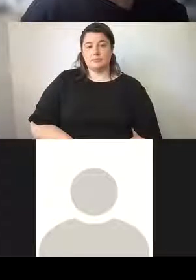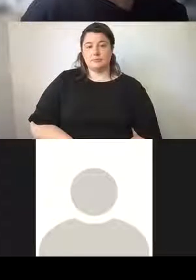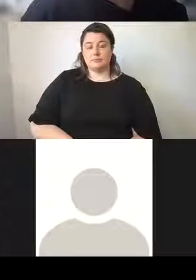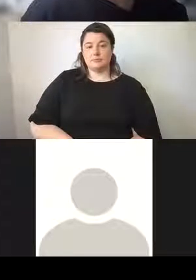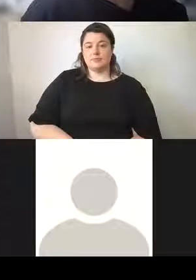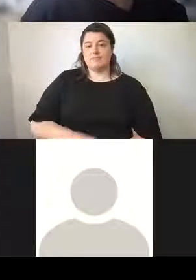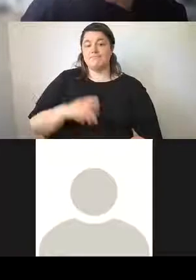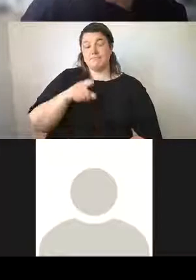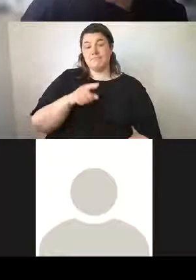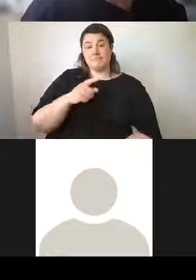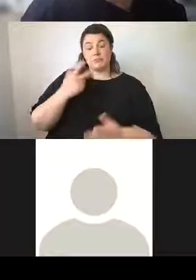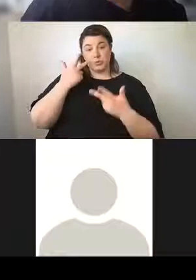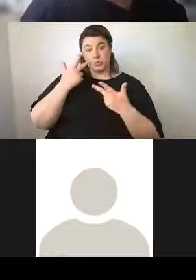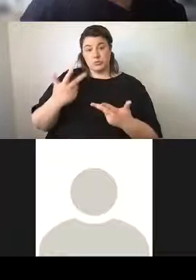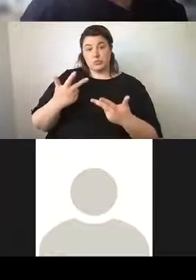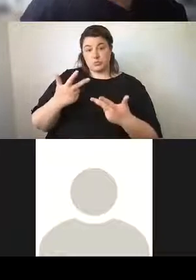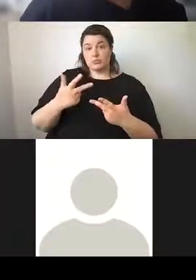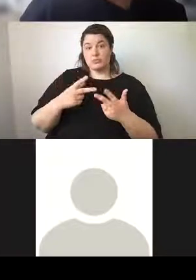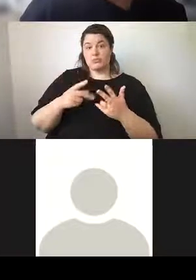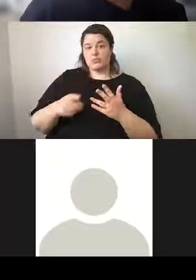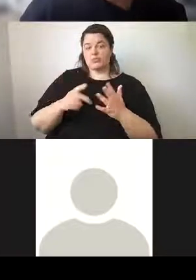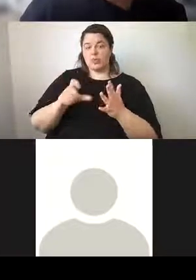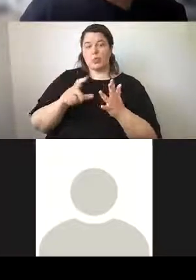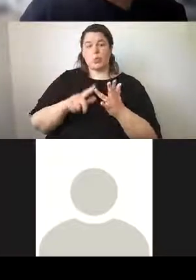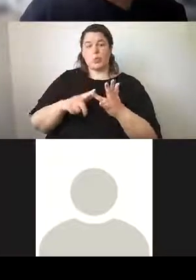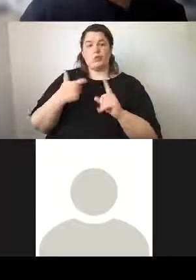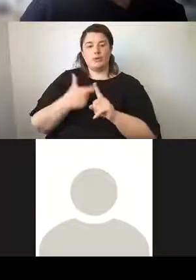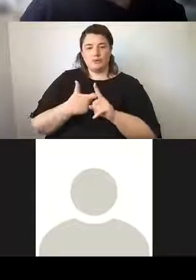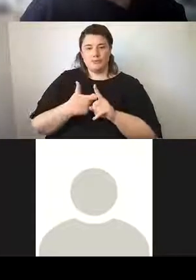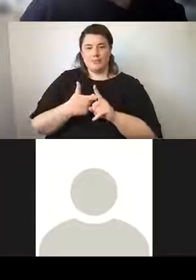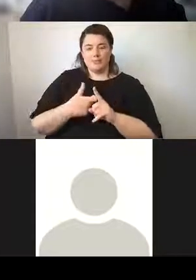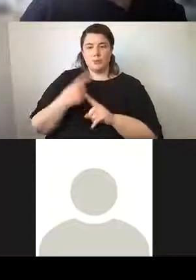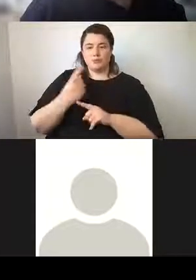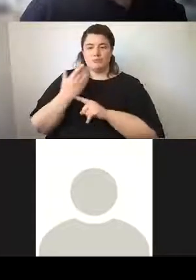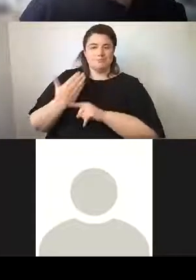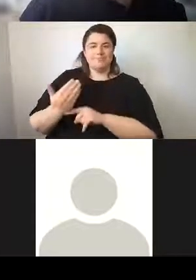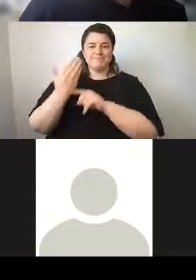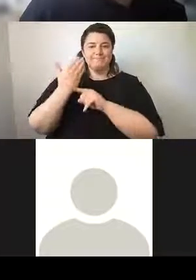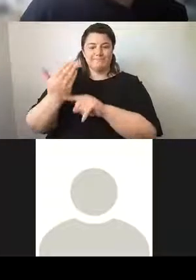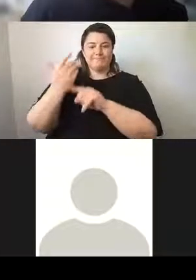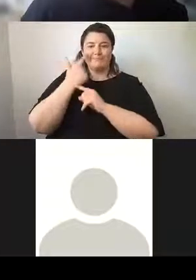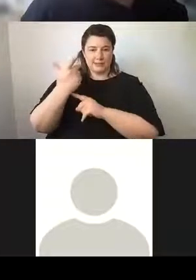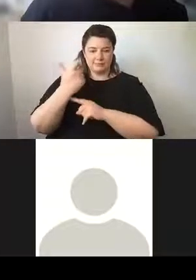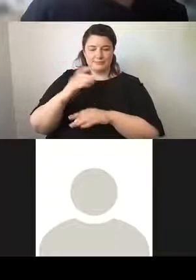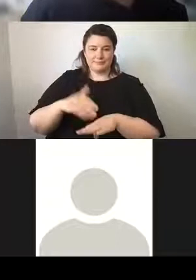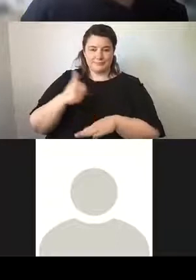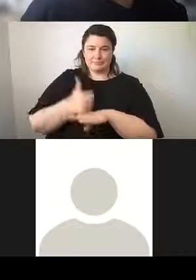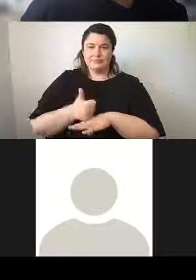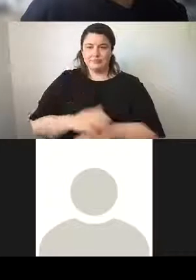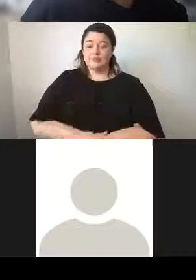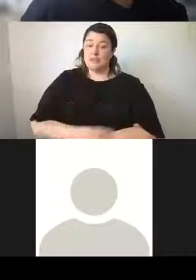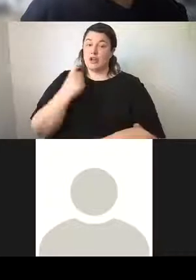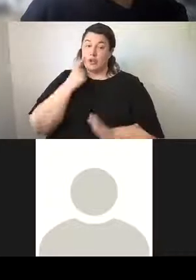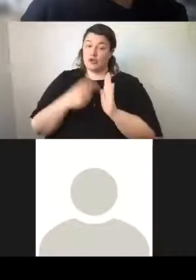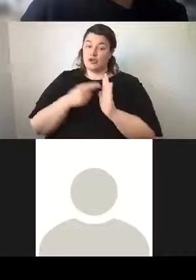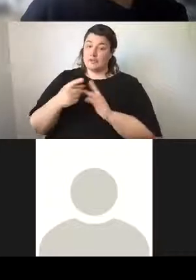Henry has depicted James Cook on the celebrated navigator and acknowledges his